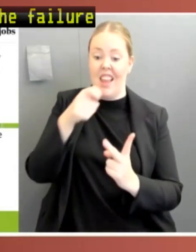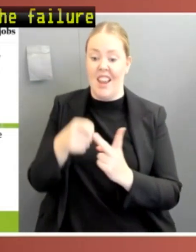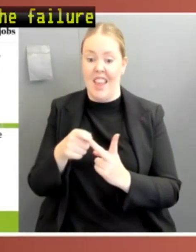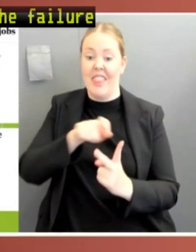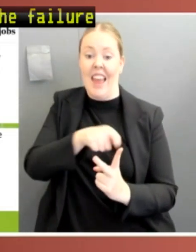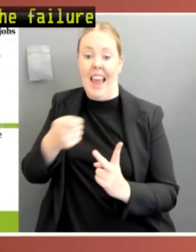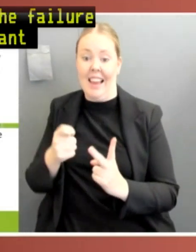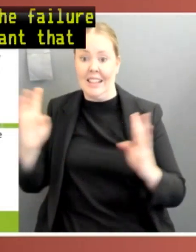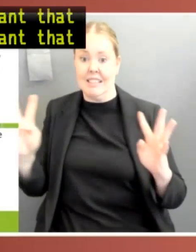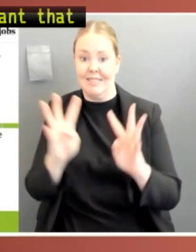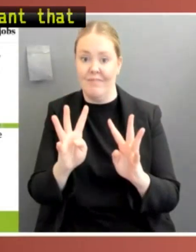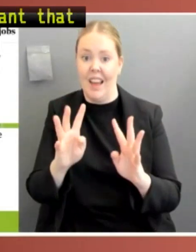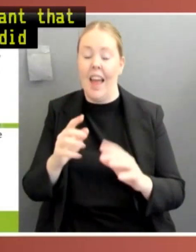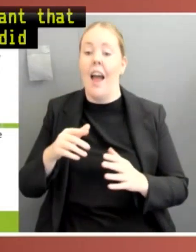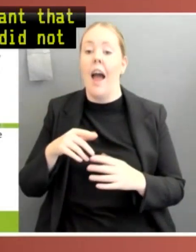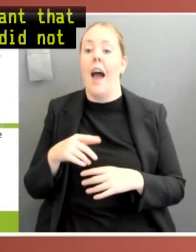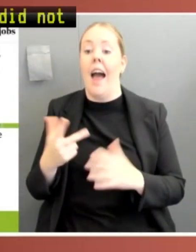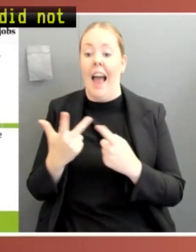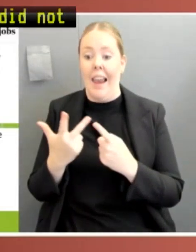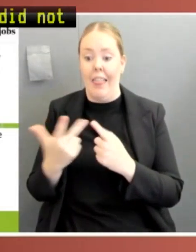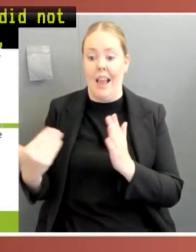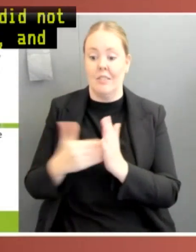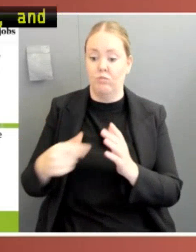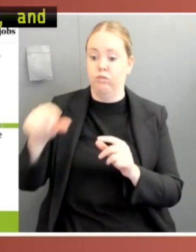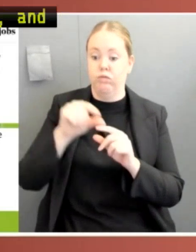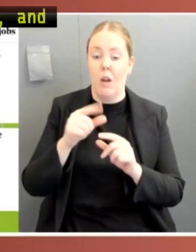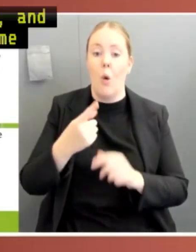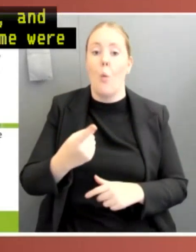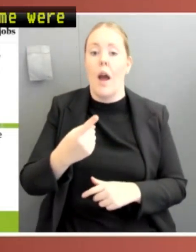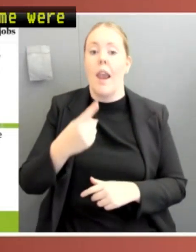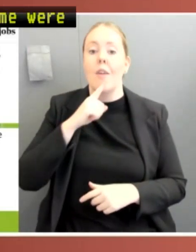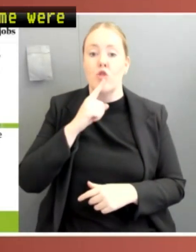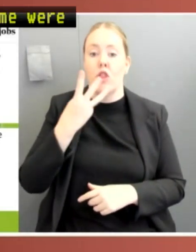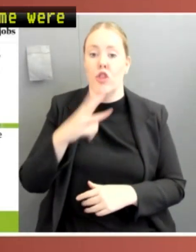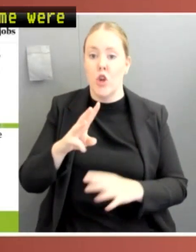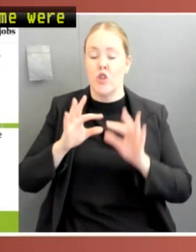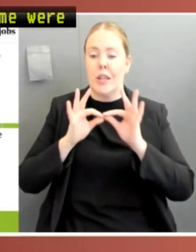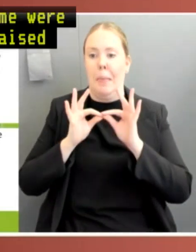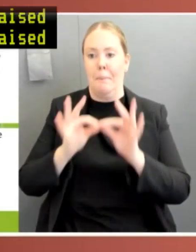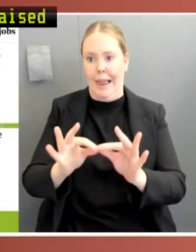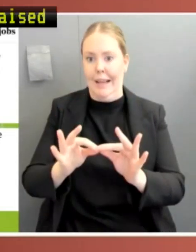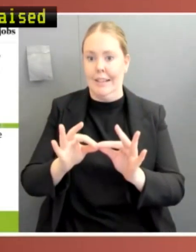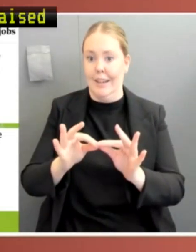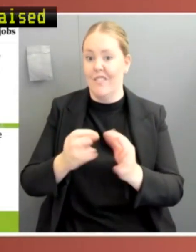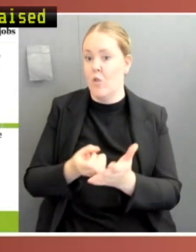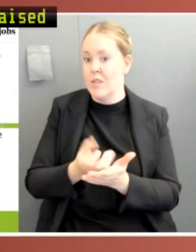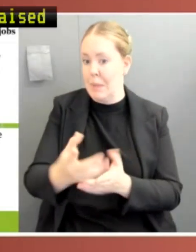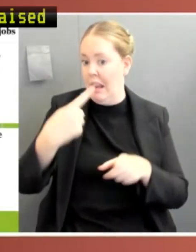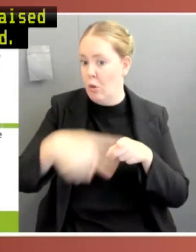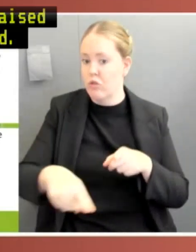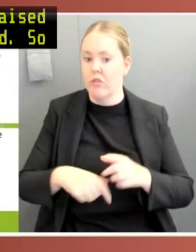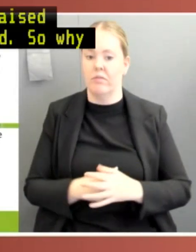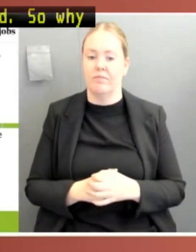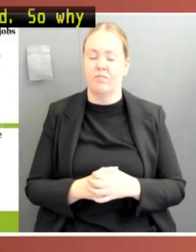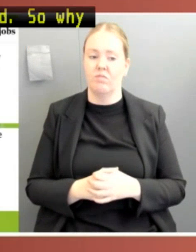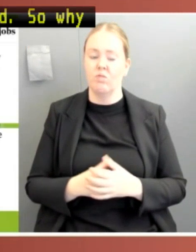and parliamentarians at the time were concerned about this and raised issues with this in Hansard. So why did parliament fail to meet regularly? Why did parliaments all around the